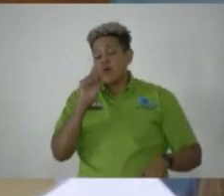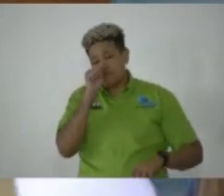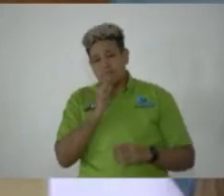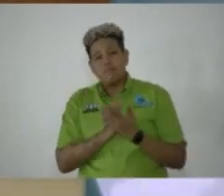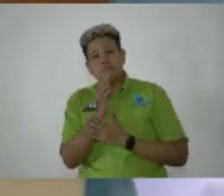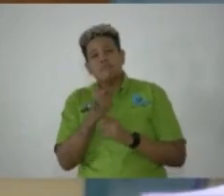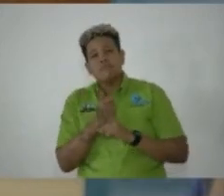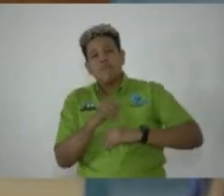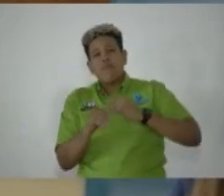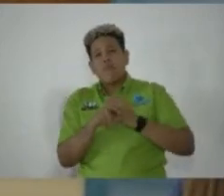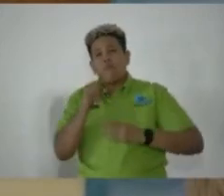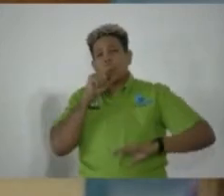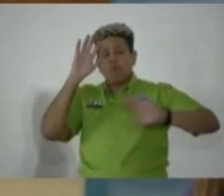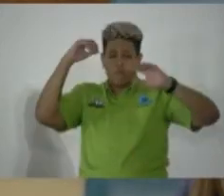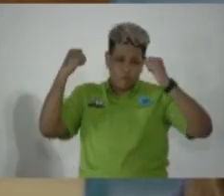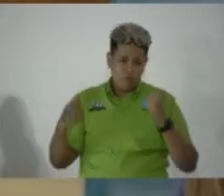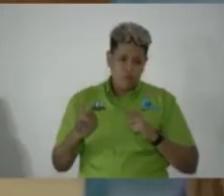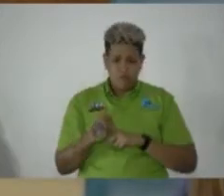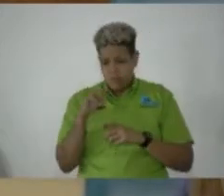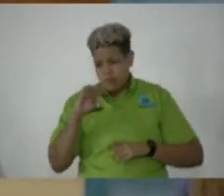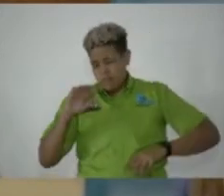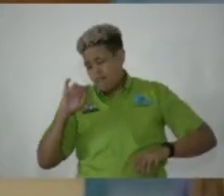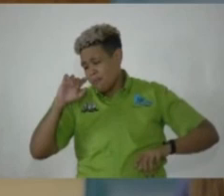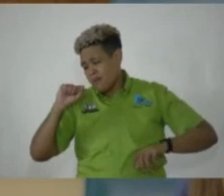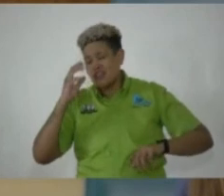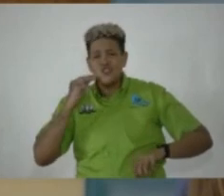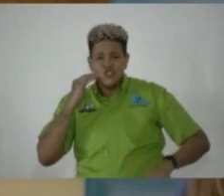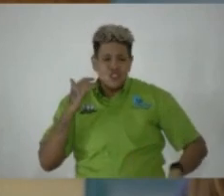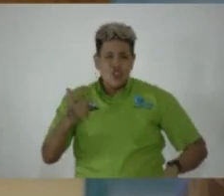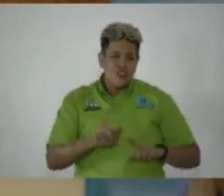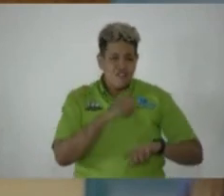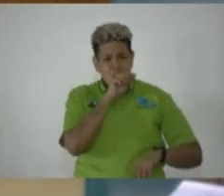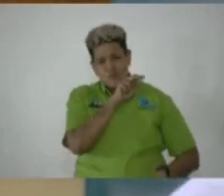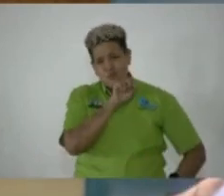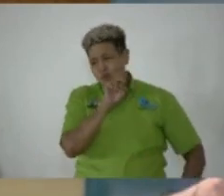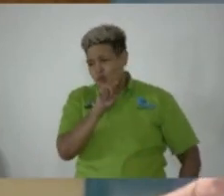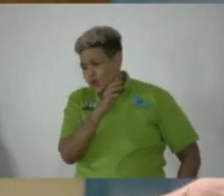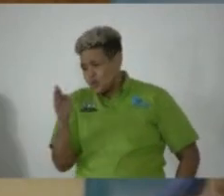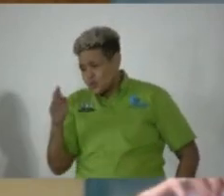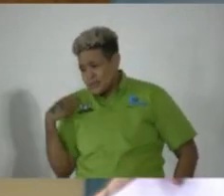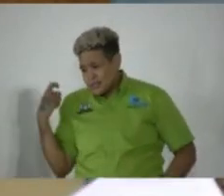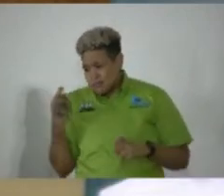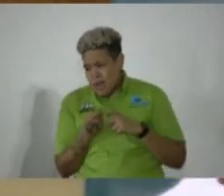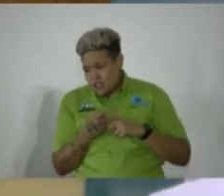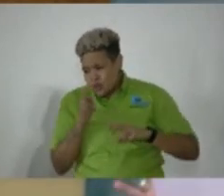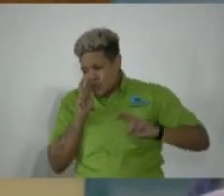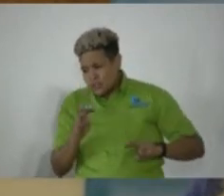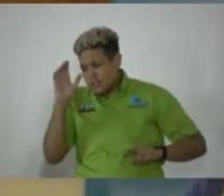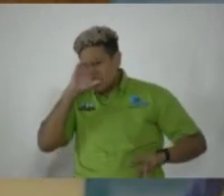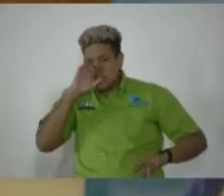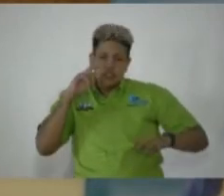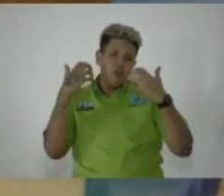the arduous 45-mile journey from Stony God to Spanish Town to seek audience with